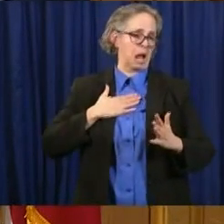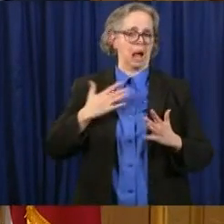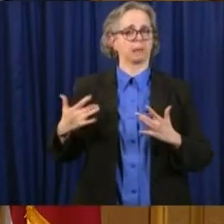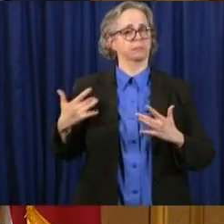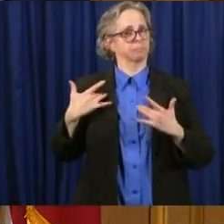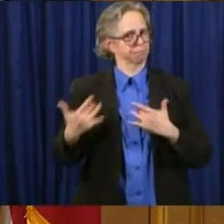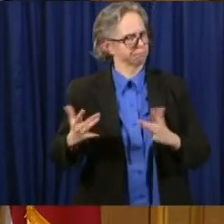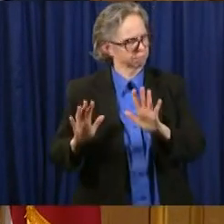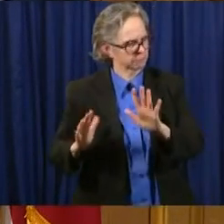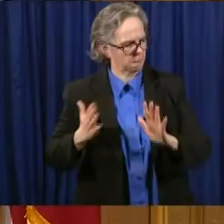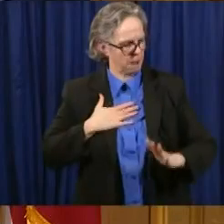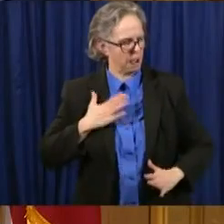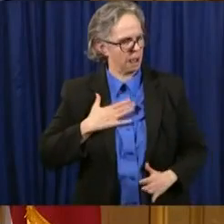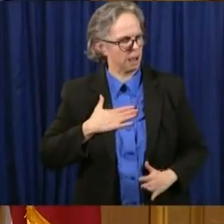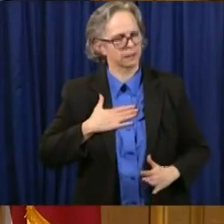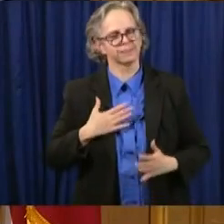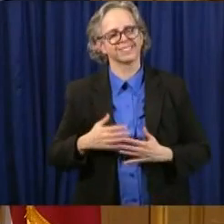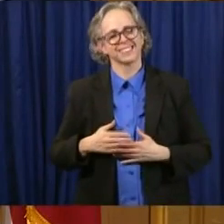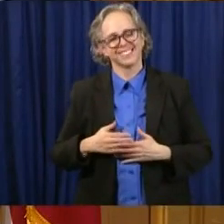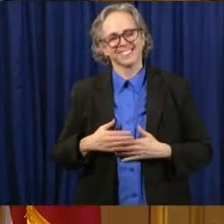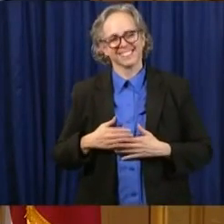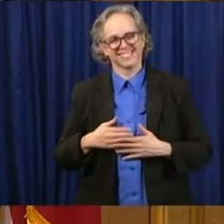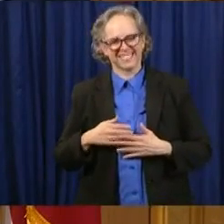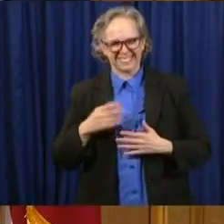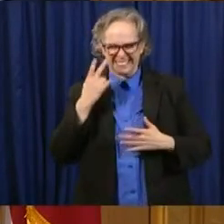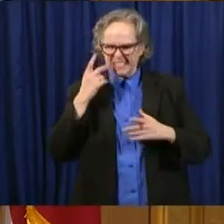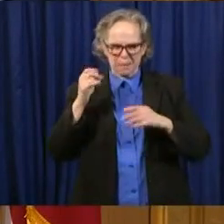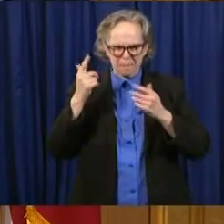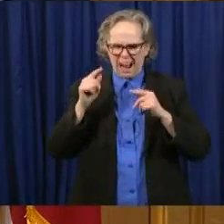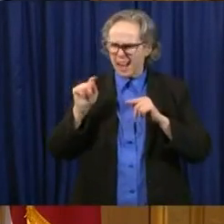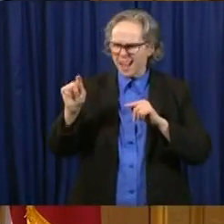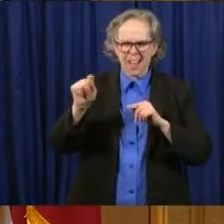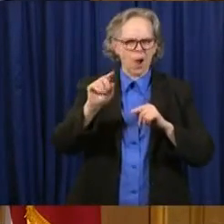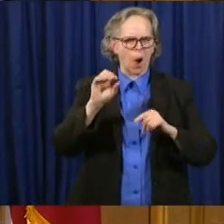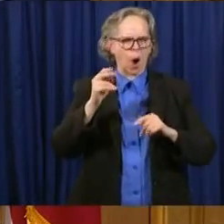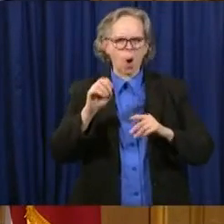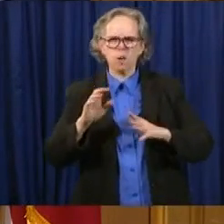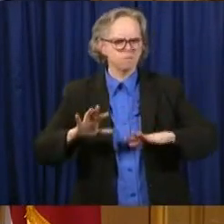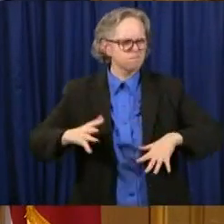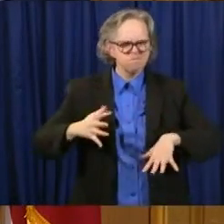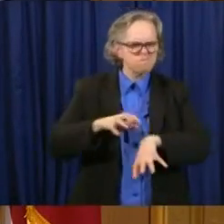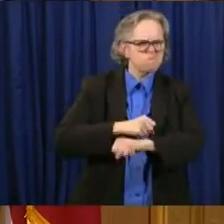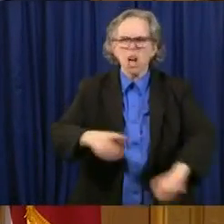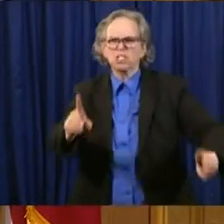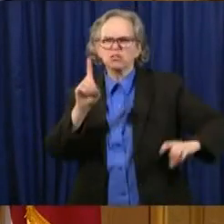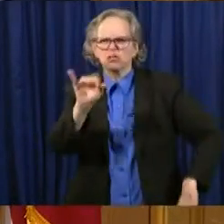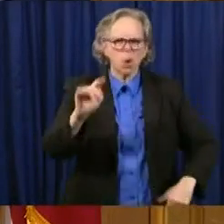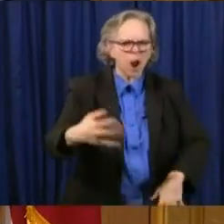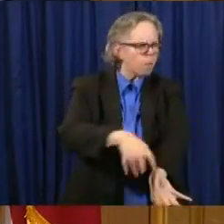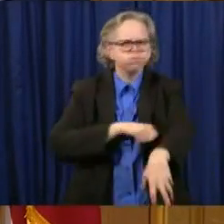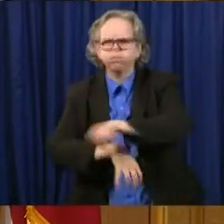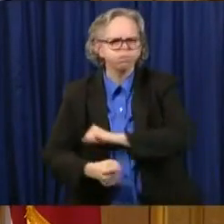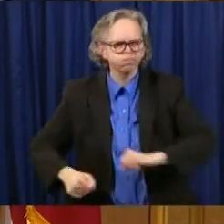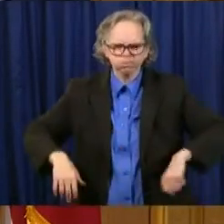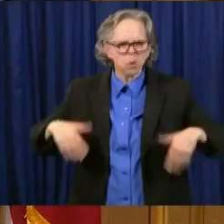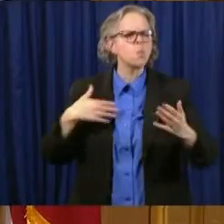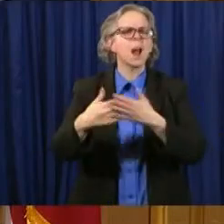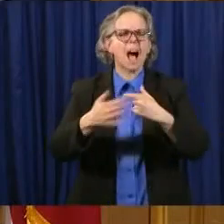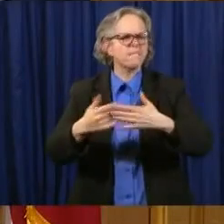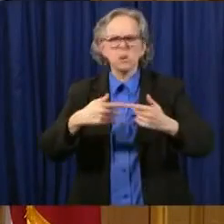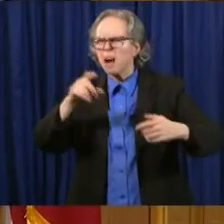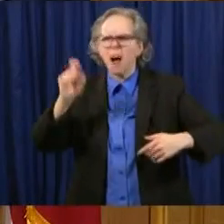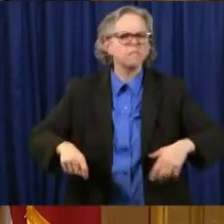among Ohioans, uh, to say, okay, let's go do it. Let's go win. Let's go do what we have to do. And then we went,